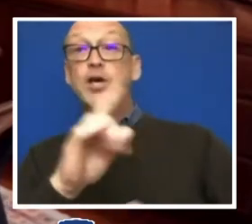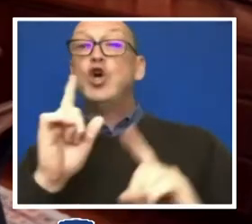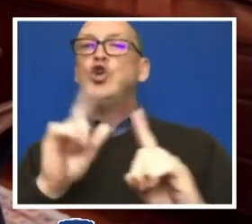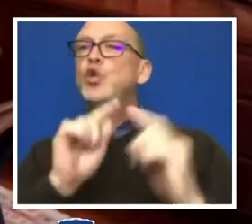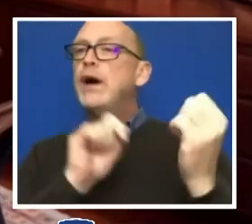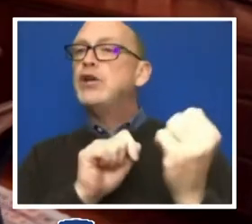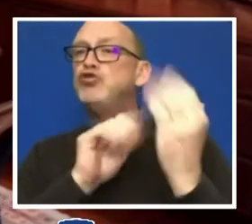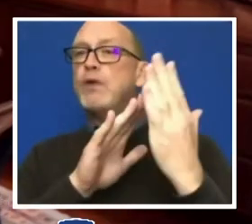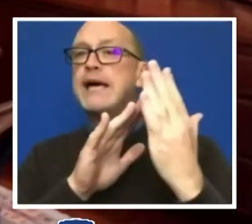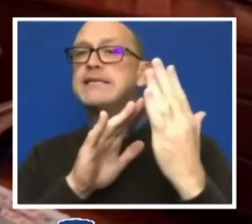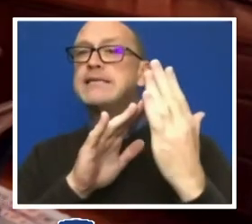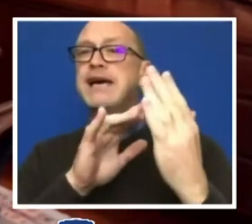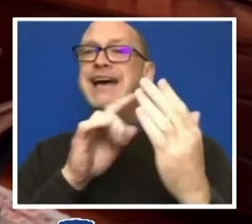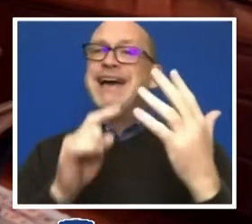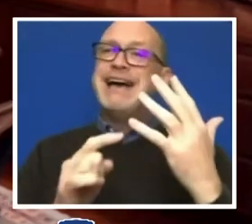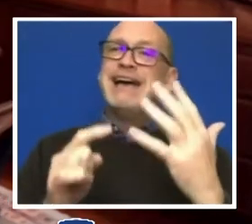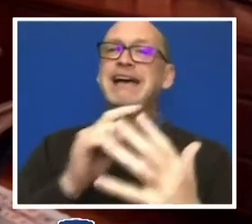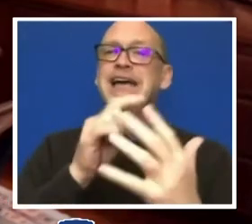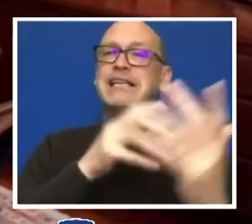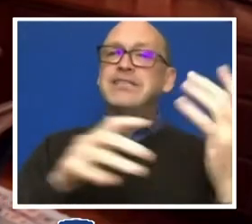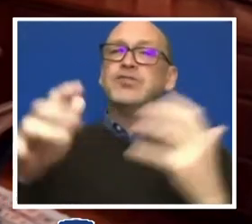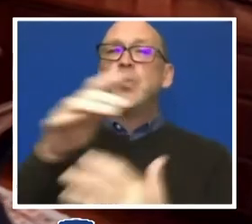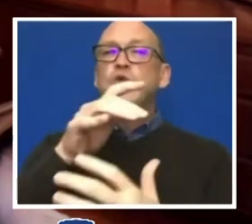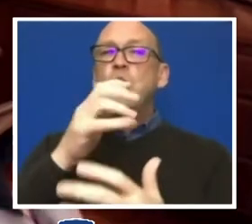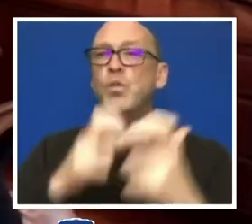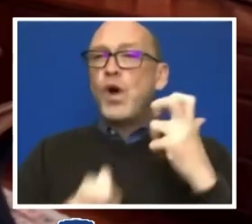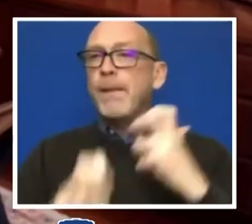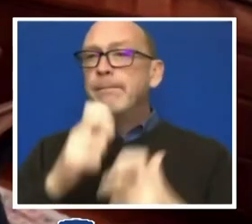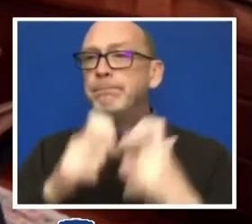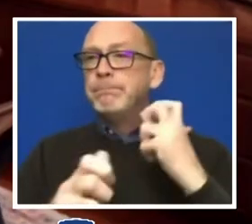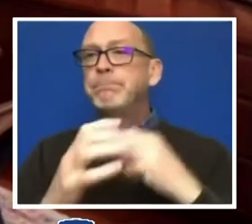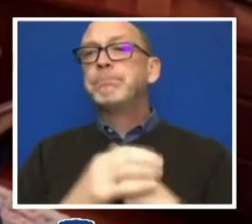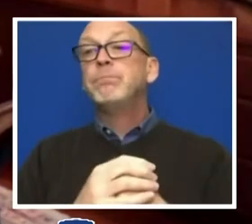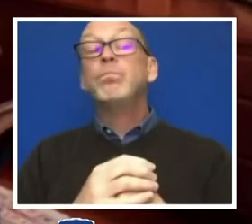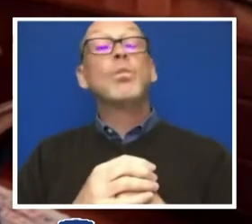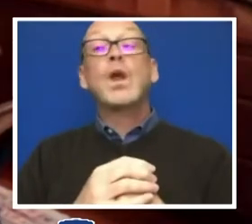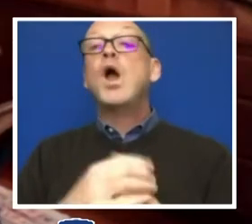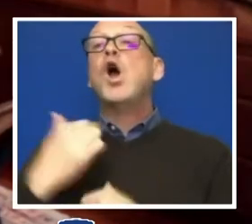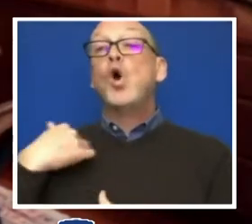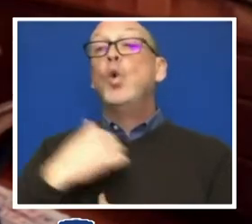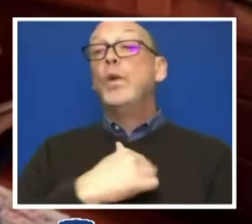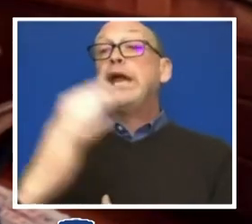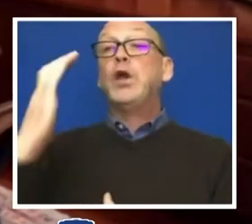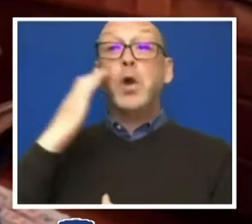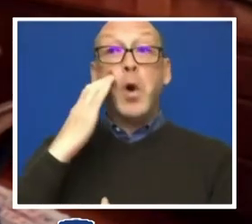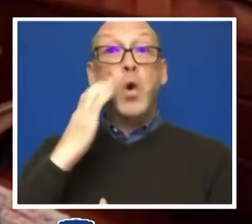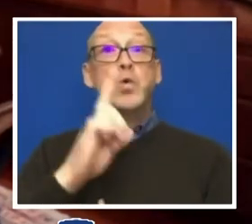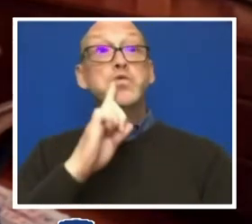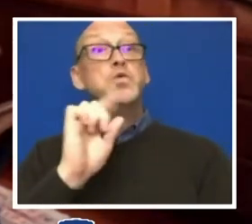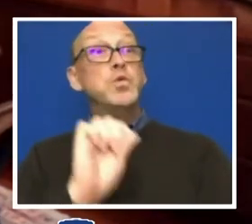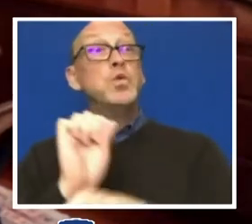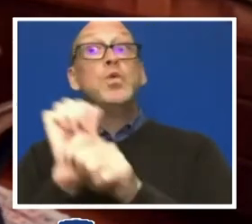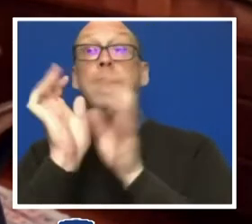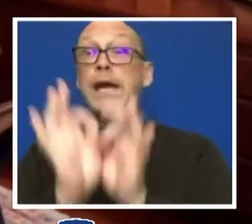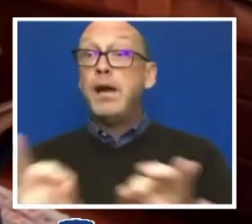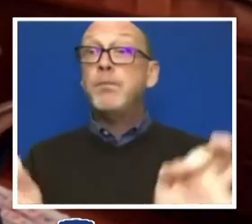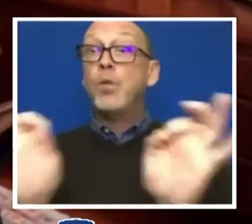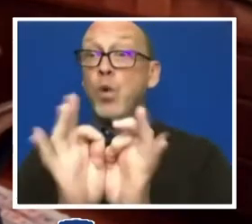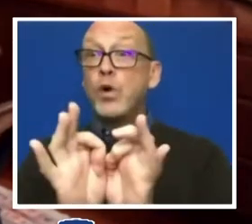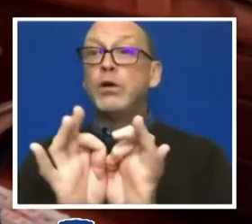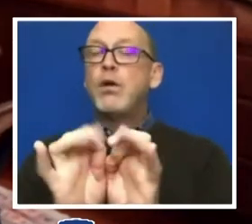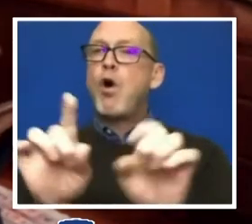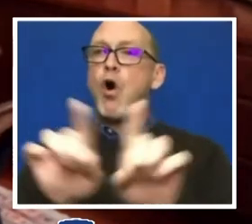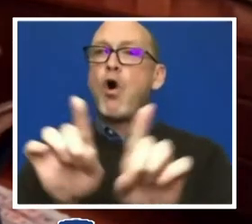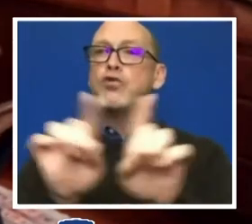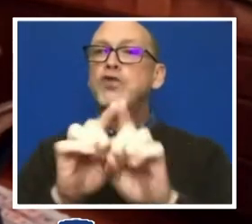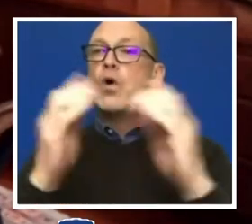these profound social maladies. Knowing that these were important and highly